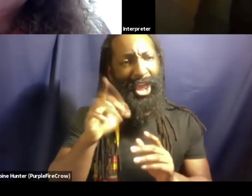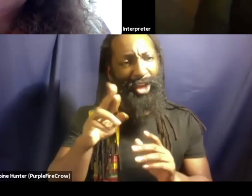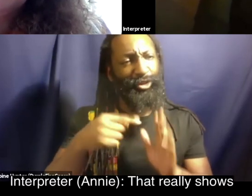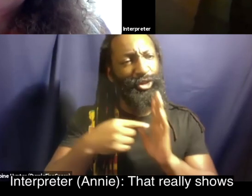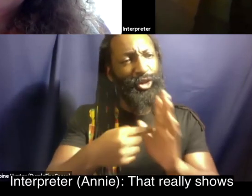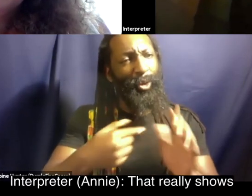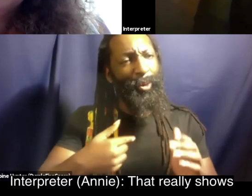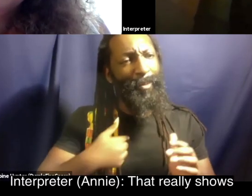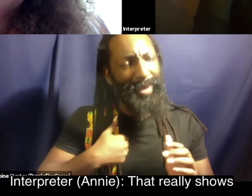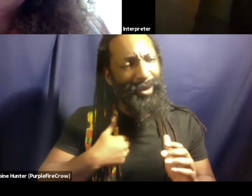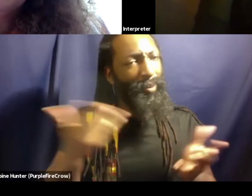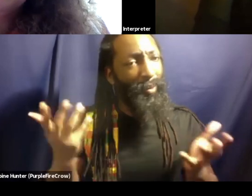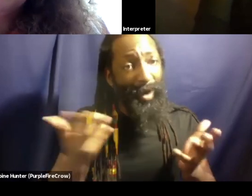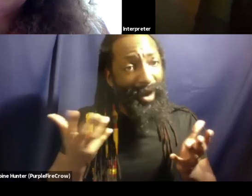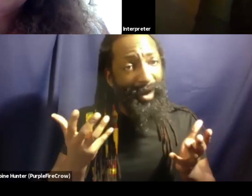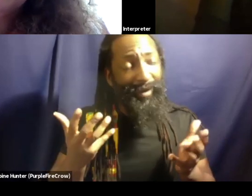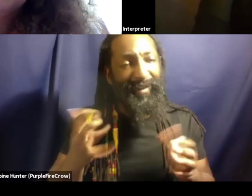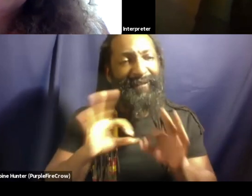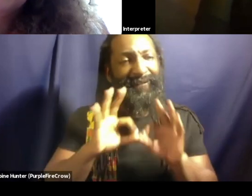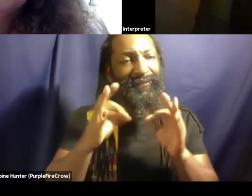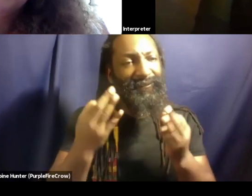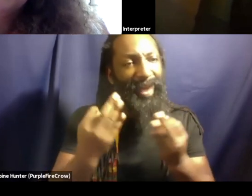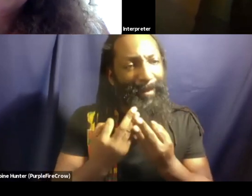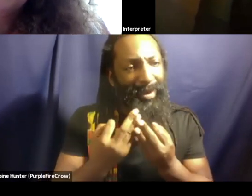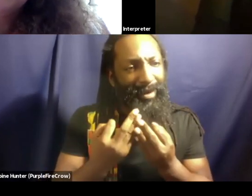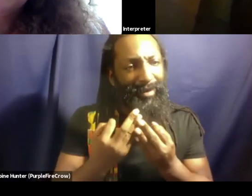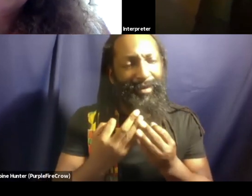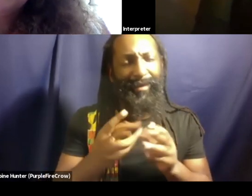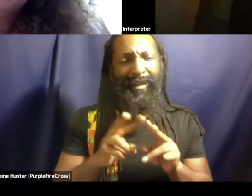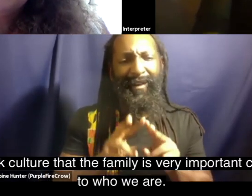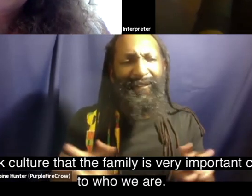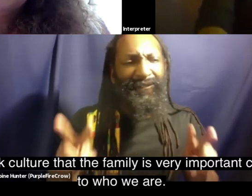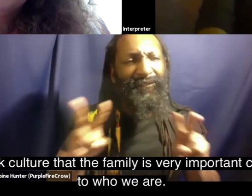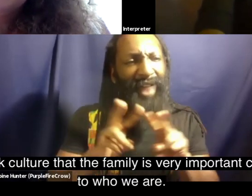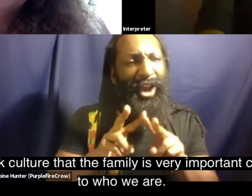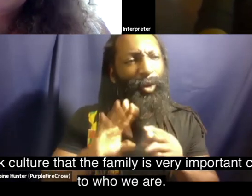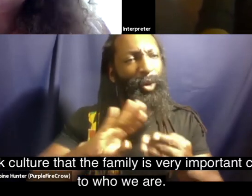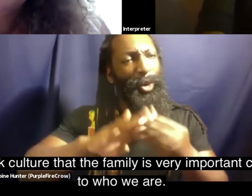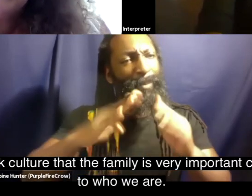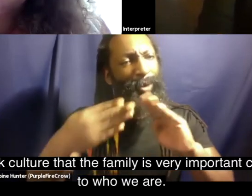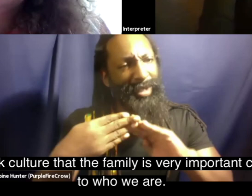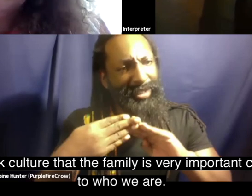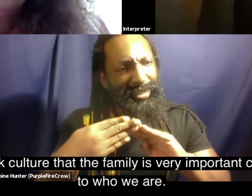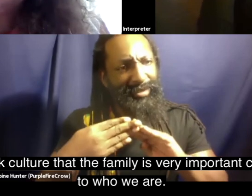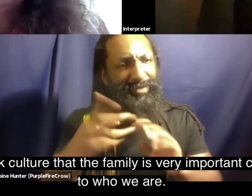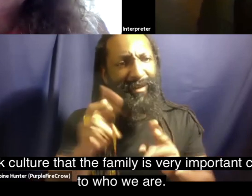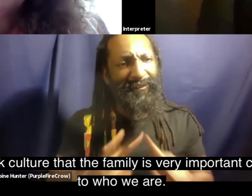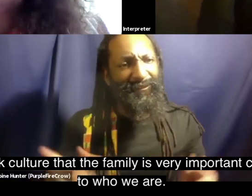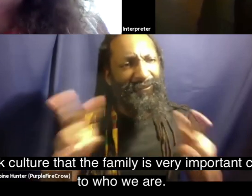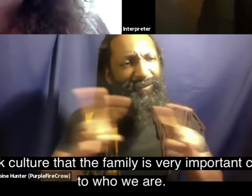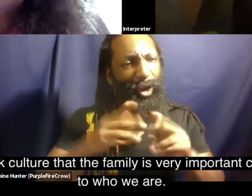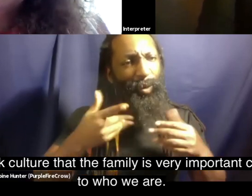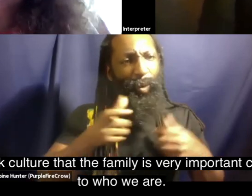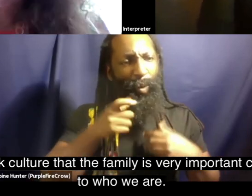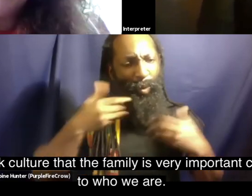that really shows uh the black culture that the family is very